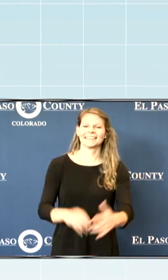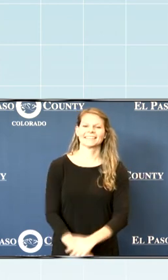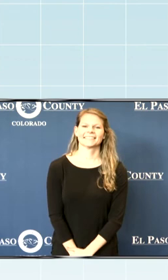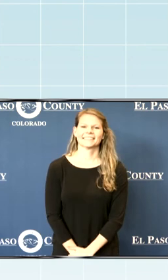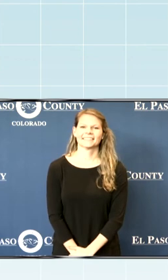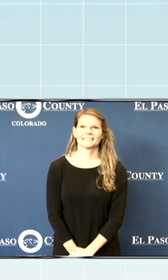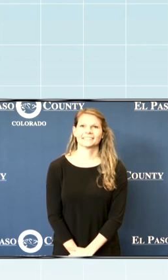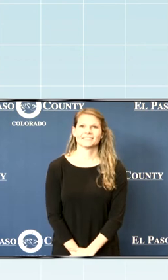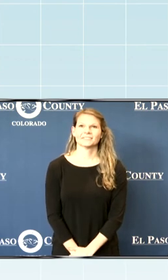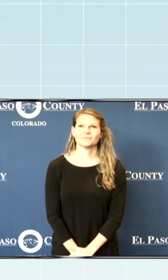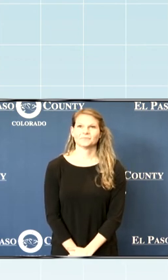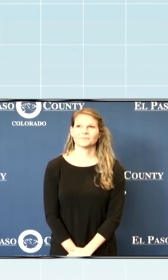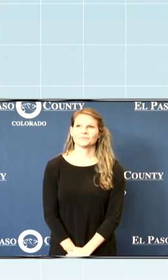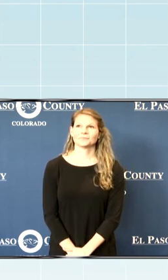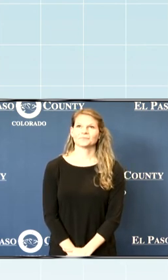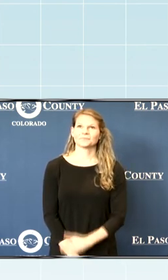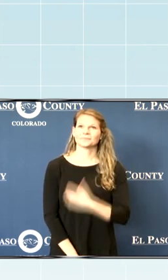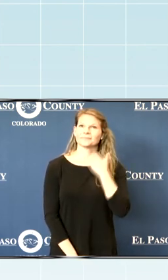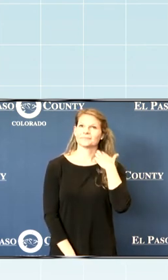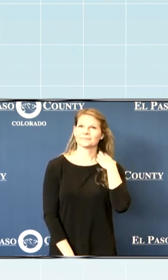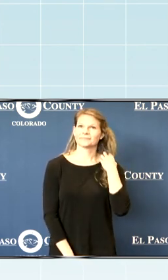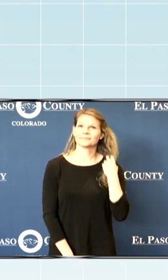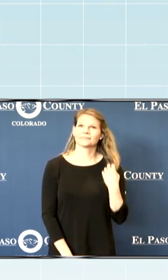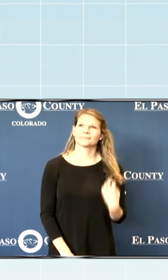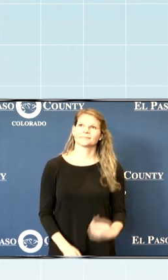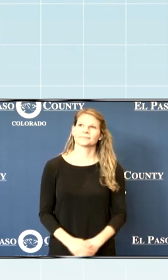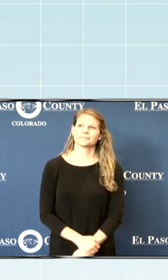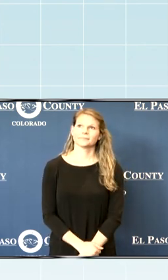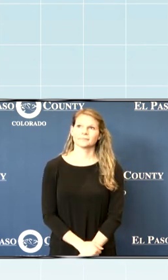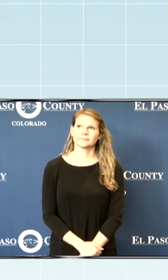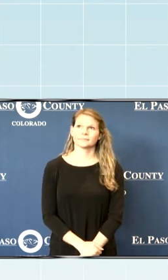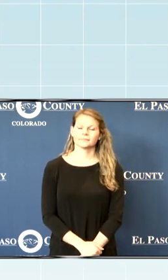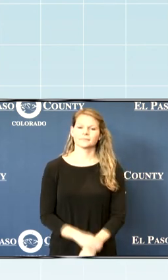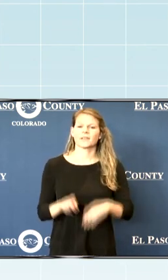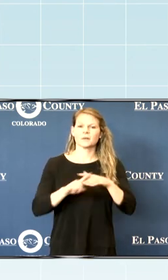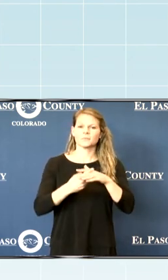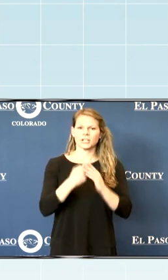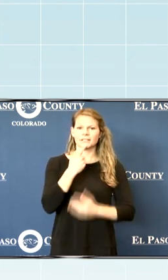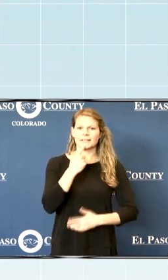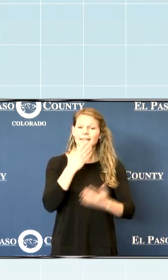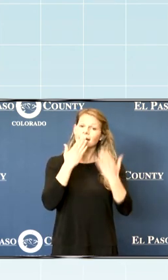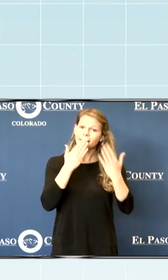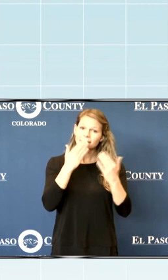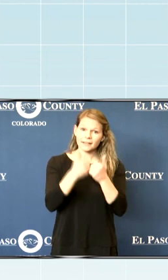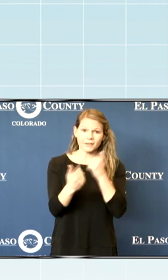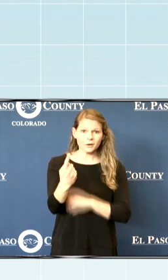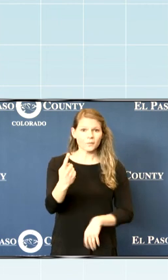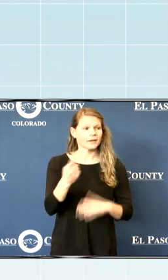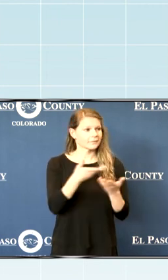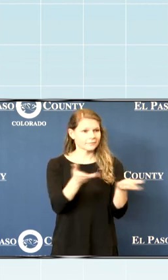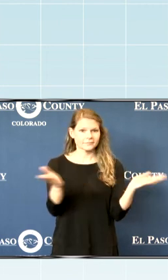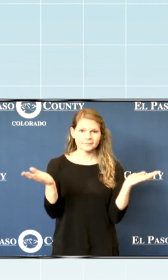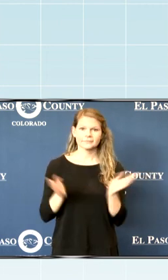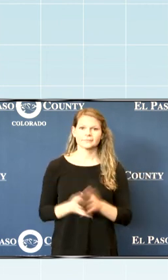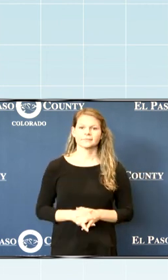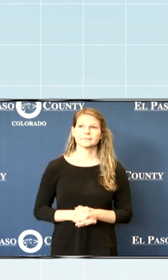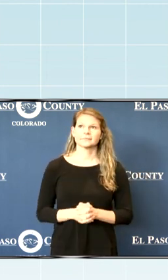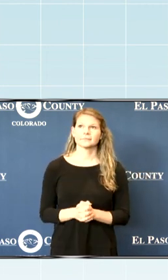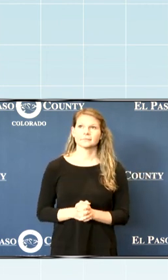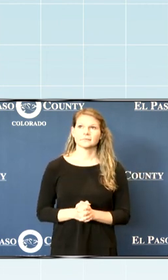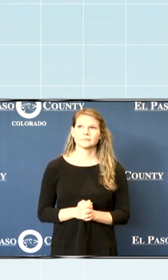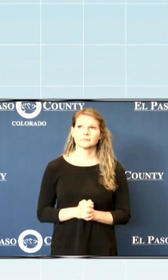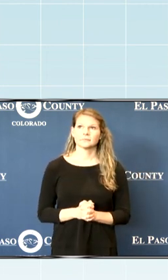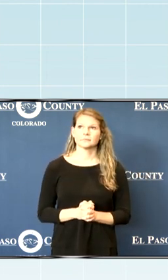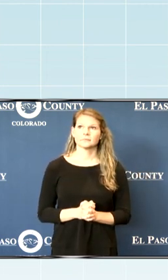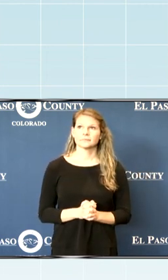Okay, great. All right. I wanted to start by saying thank you to everyone that's there, friends. I certainly want